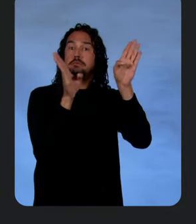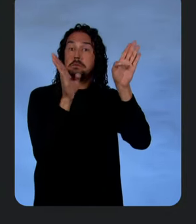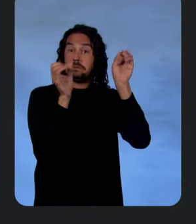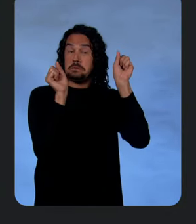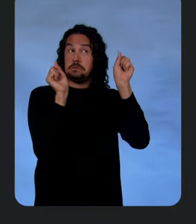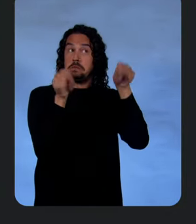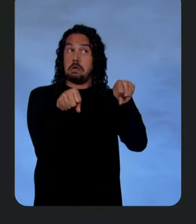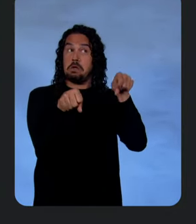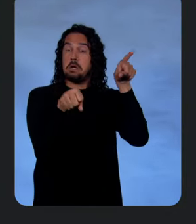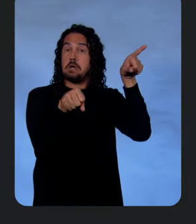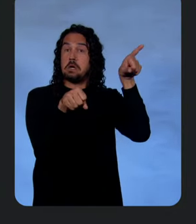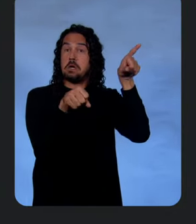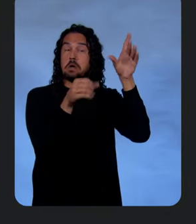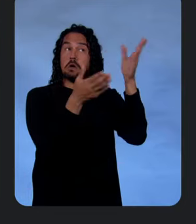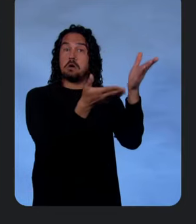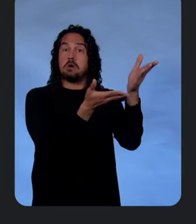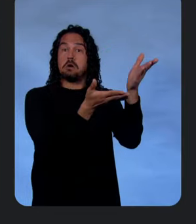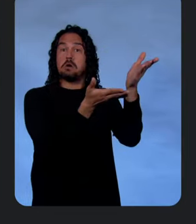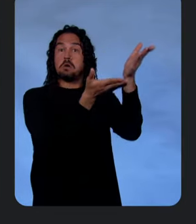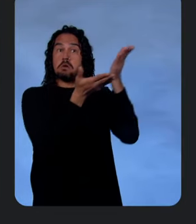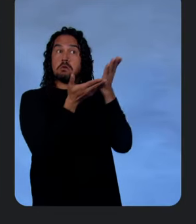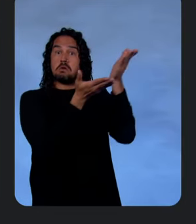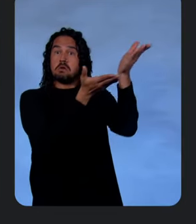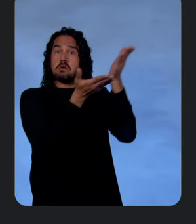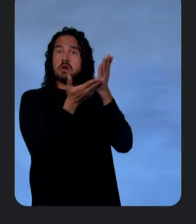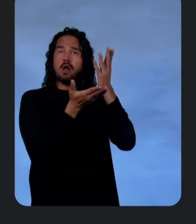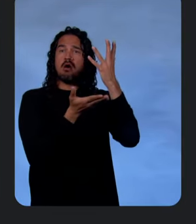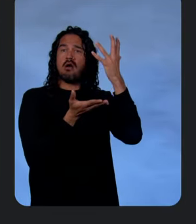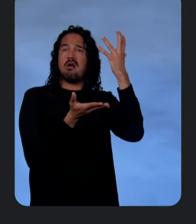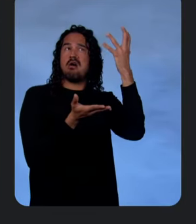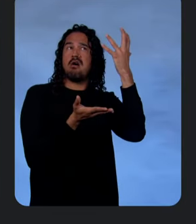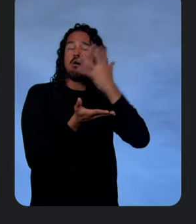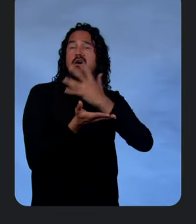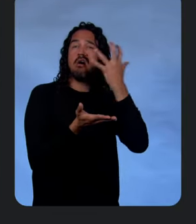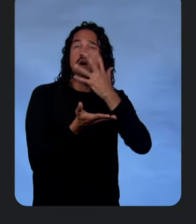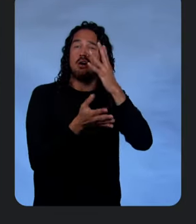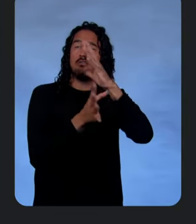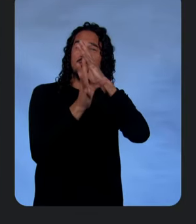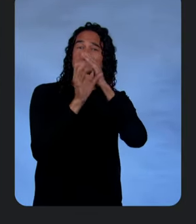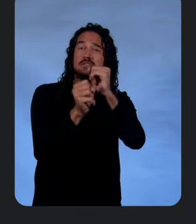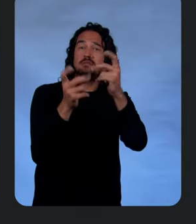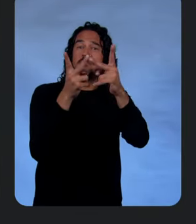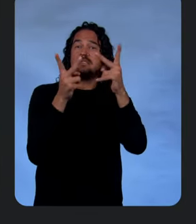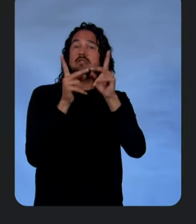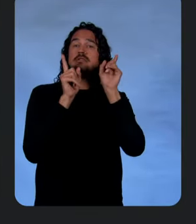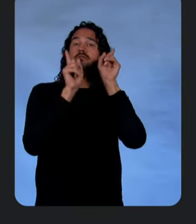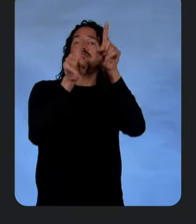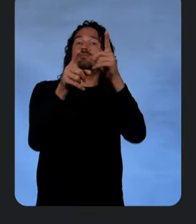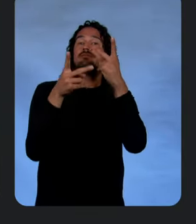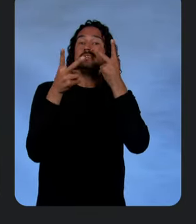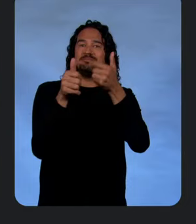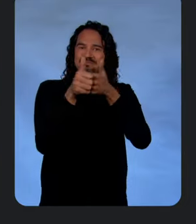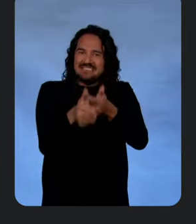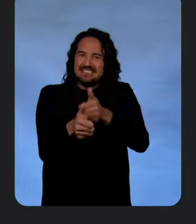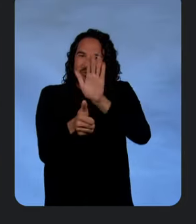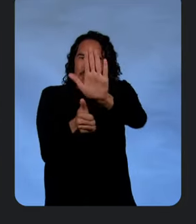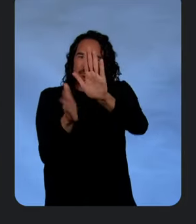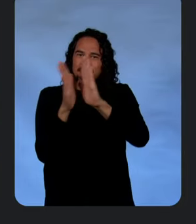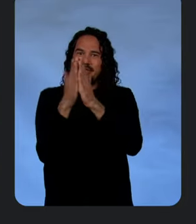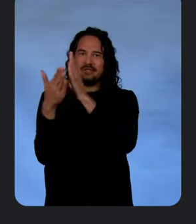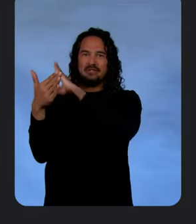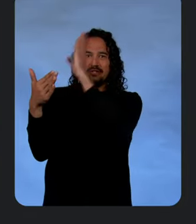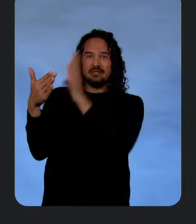So can we get Gemini to recommend fantastic places to travel based on the books you've read?